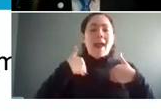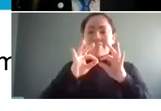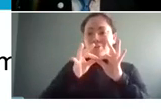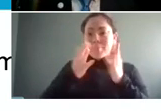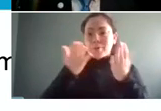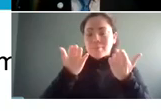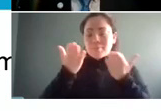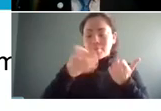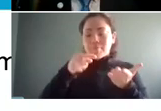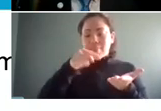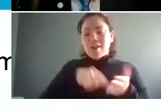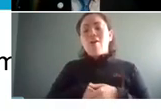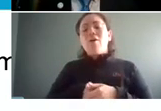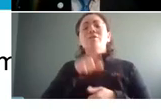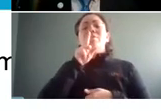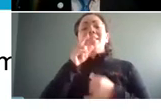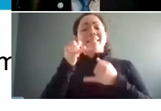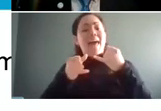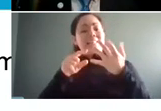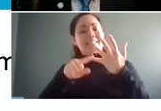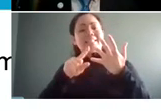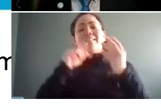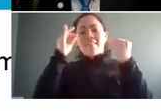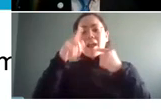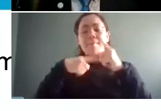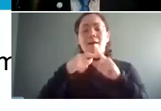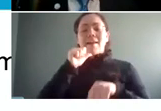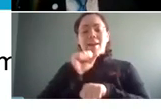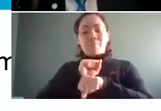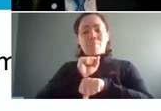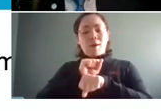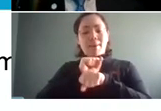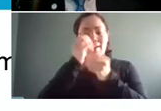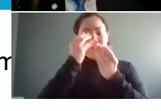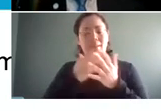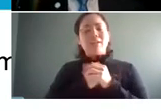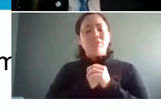last is thinking about unemployment information brian can you go to the next slide please